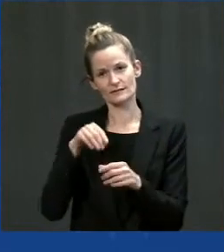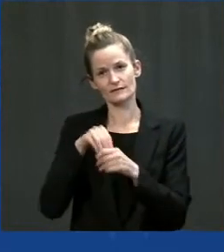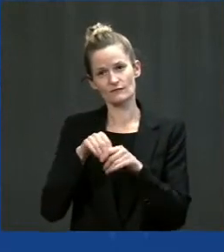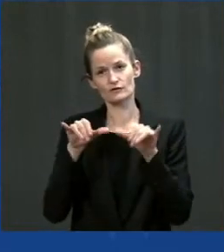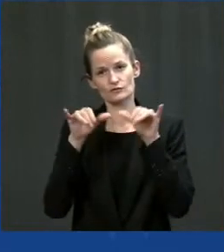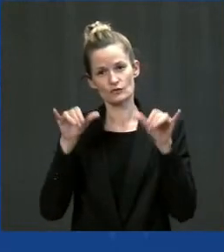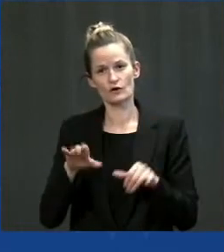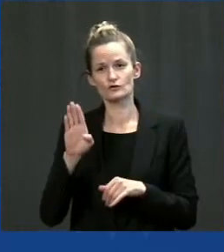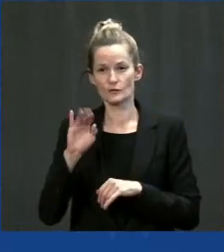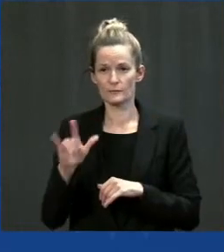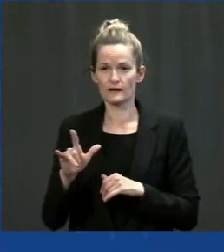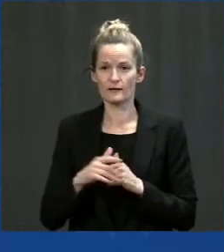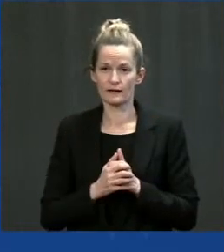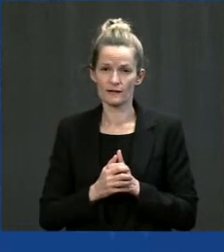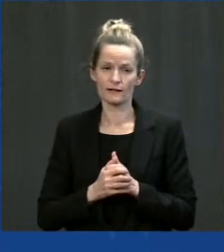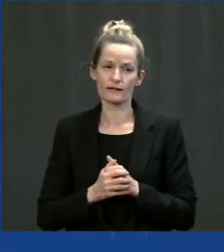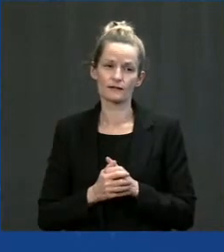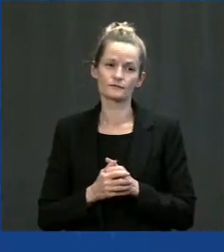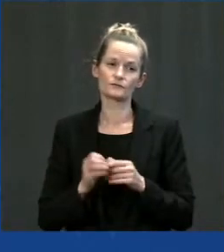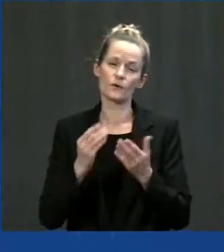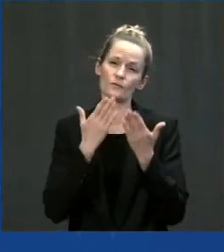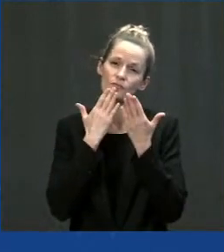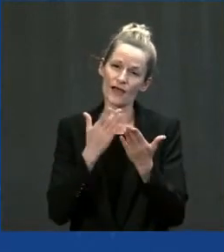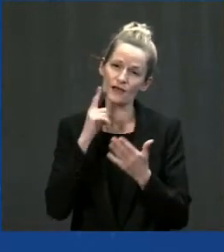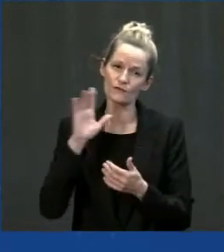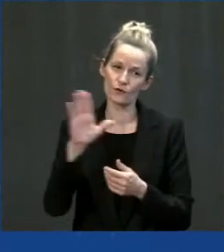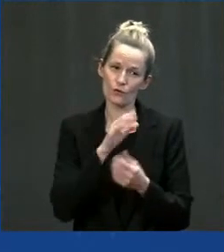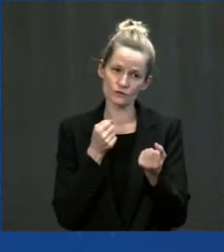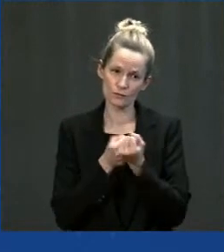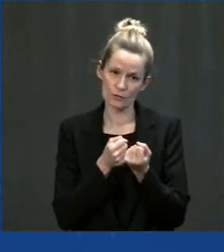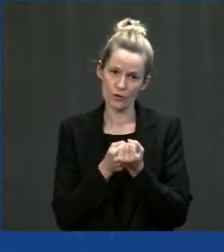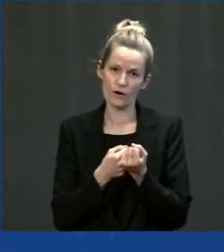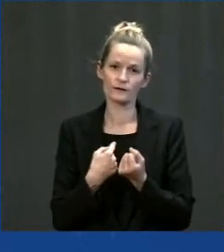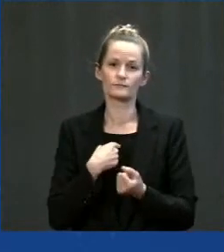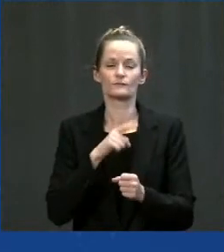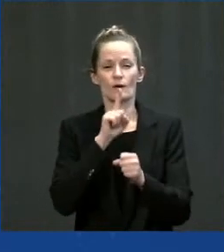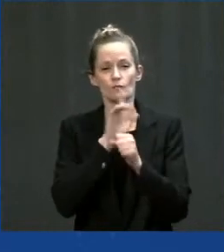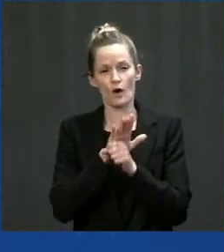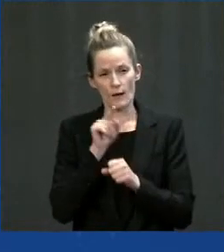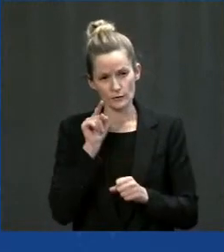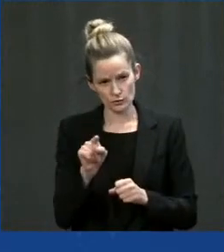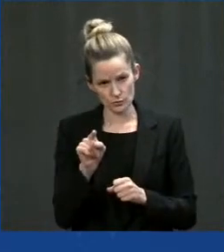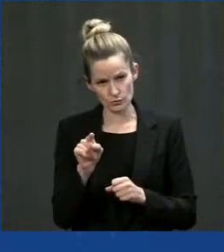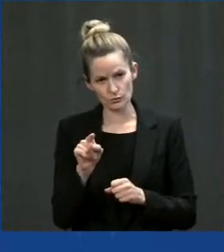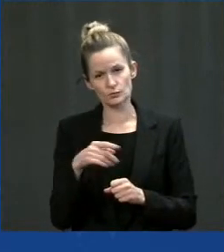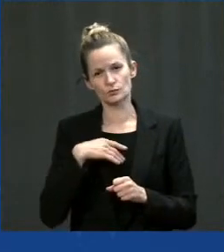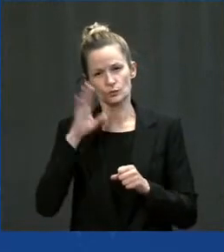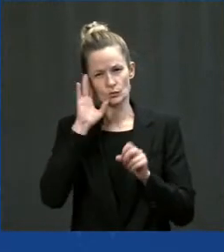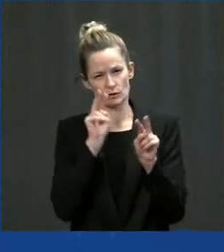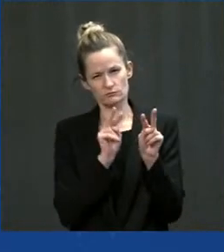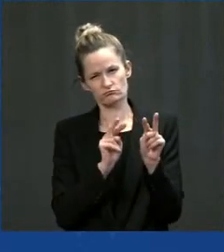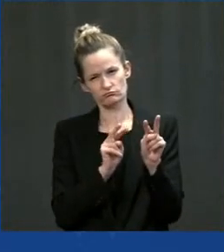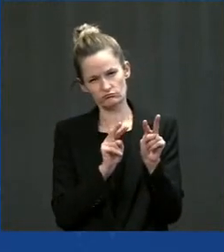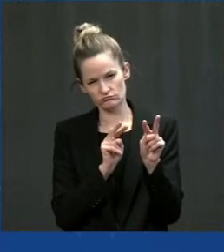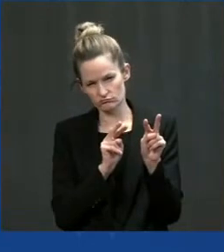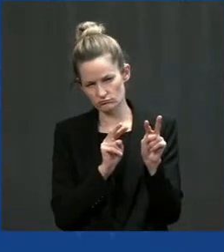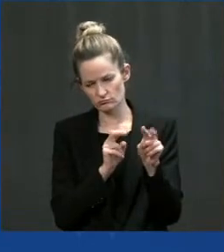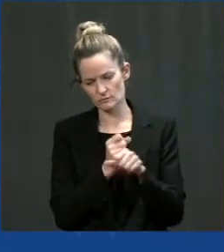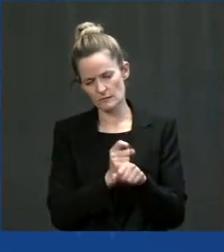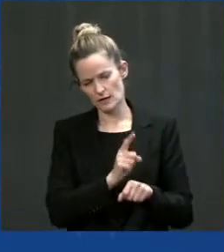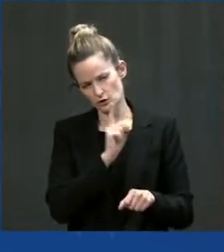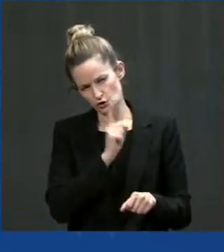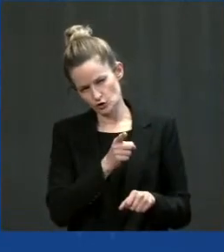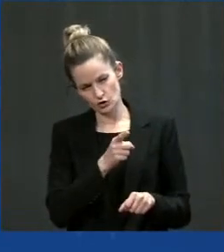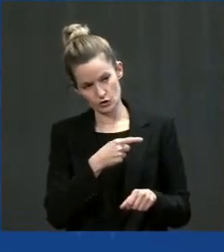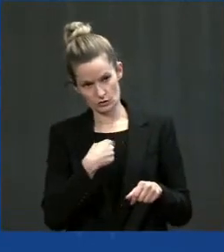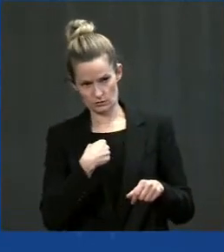county officials to support this. And I promise you we're going to stay on top of making sure as long as I'm here that it